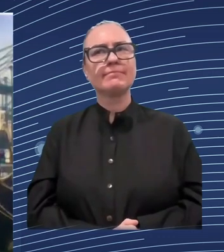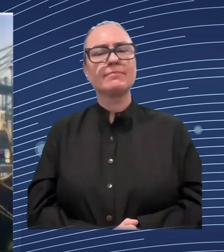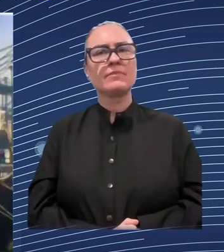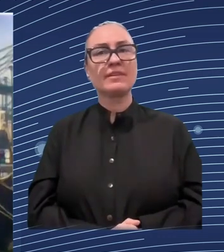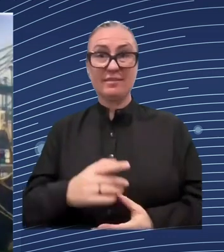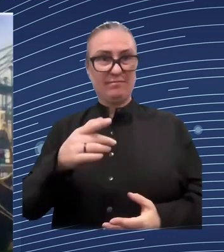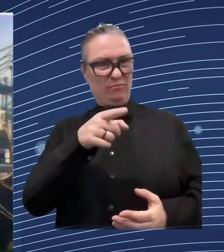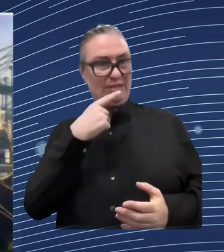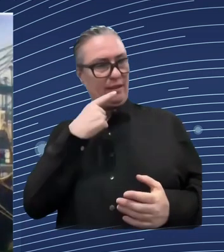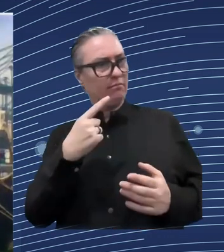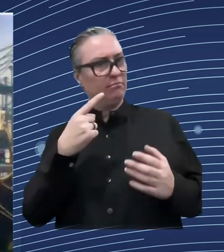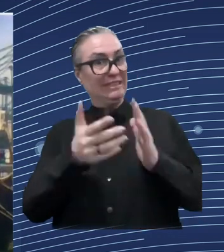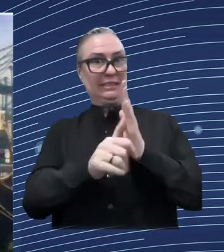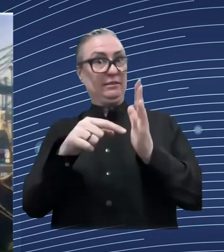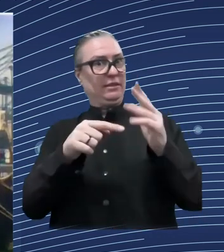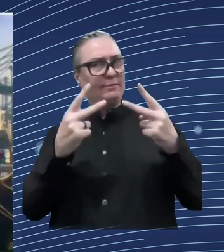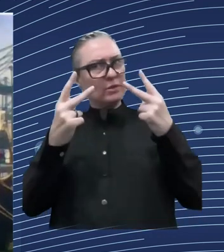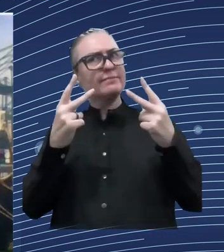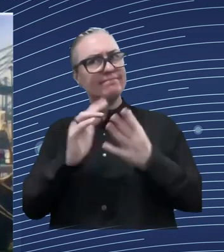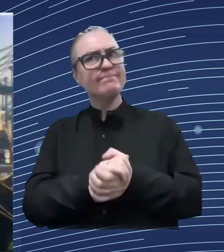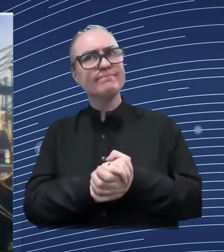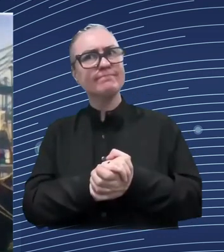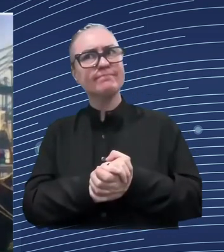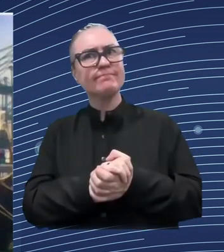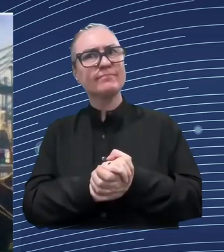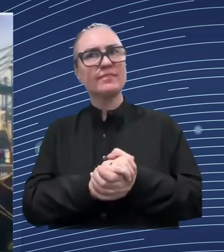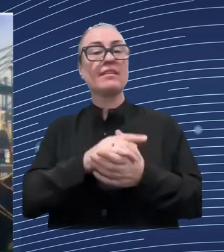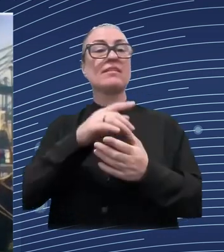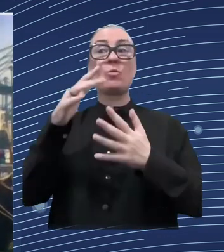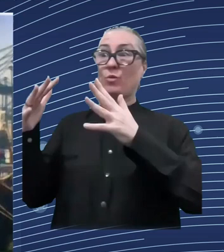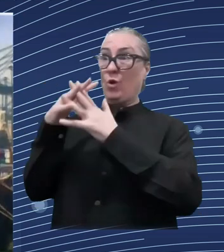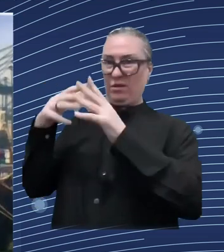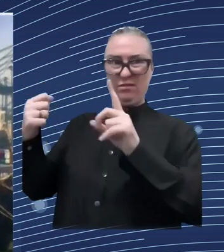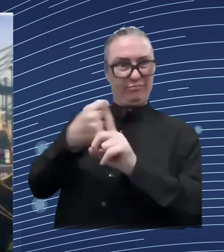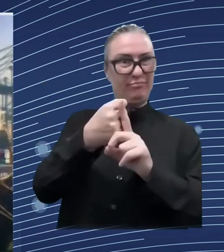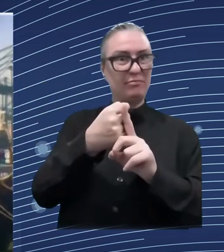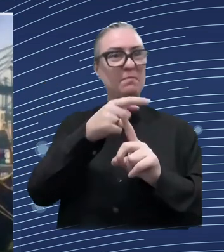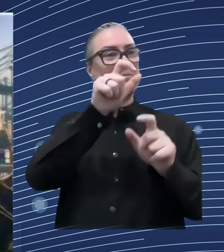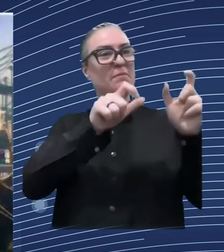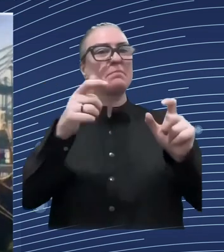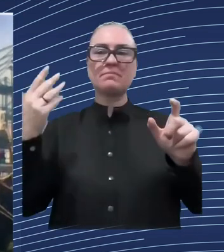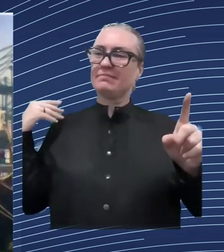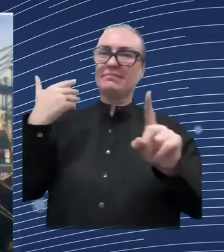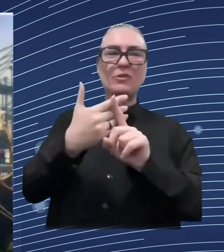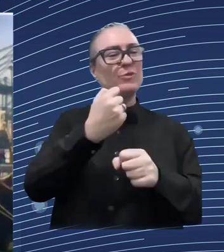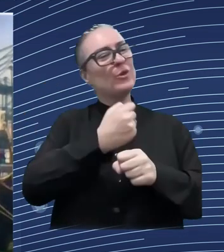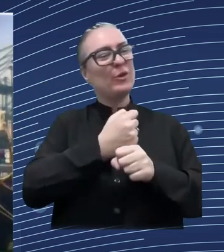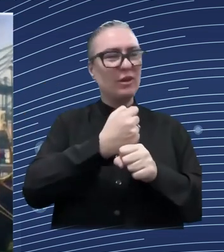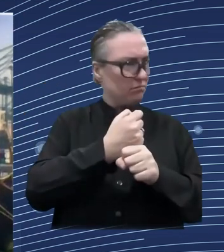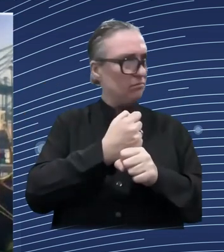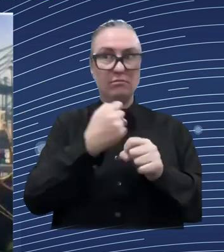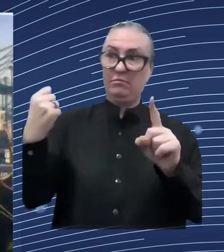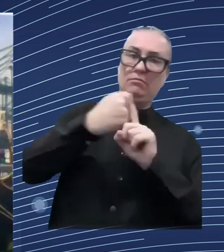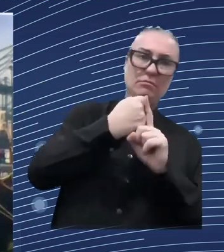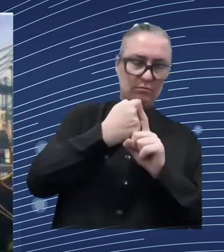term hopefully recovery and reconstruction efforts where do you see the skills gaps sort of now and as they are sort of developing